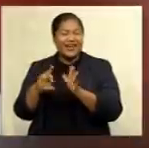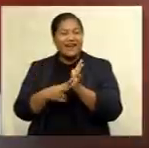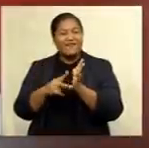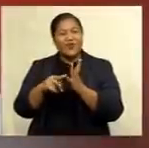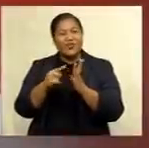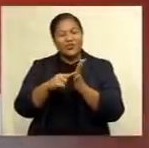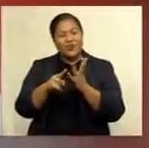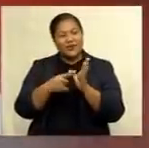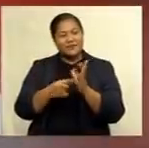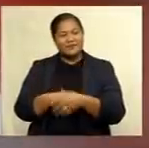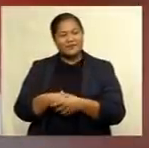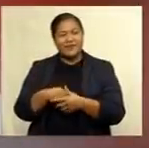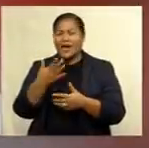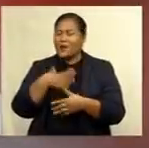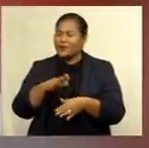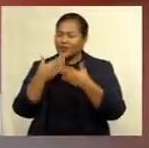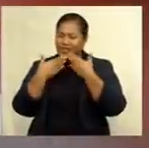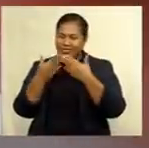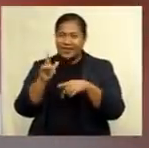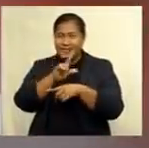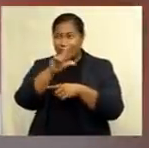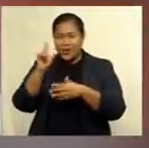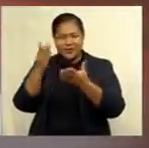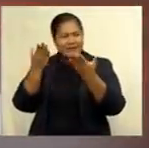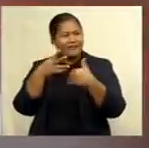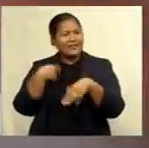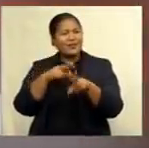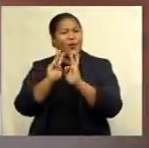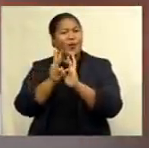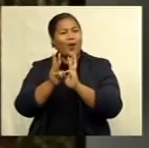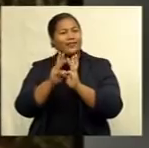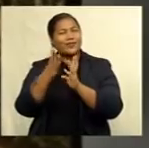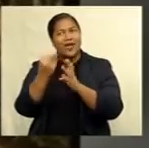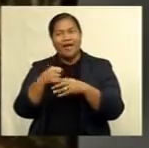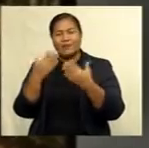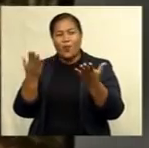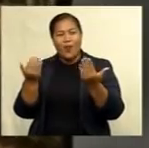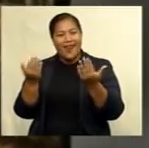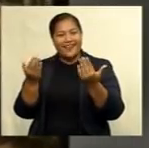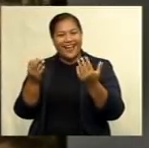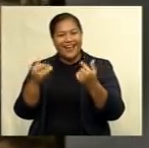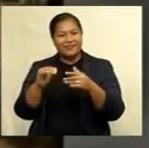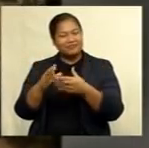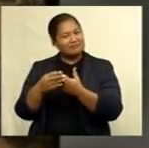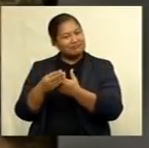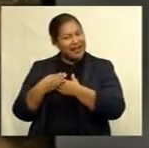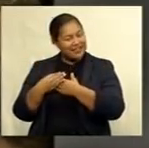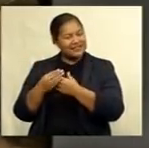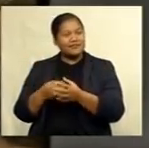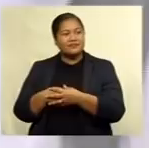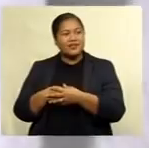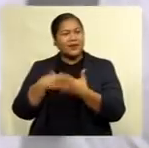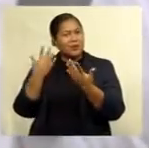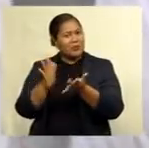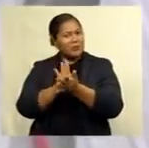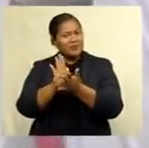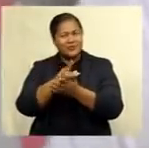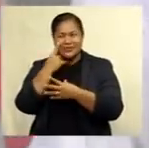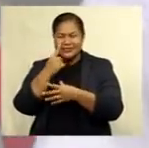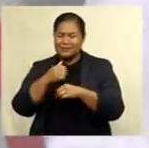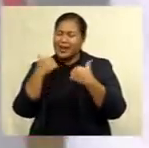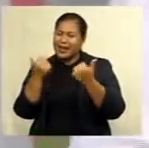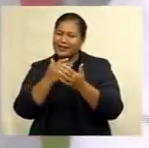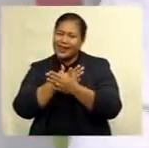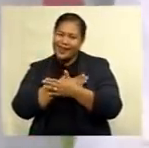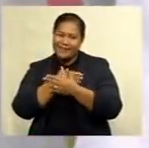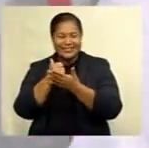I'd like to thank the Lord for giving us the weather to have this welcoming party. It is really overwhelming to see the amount of love and support